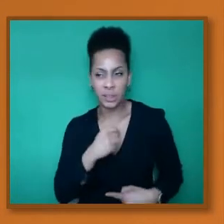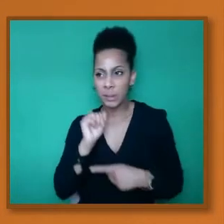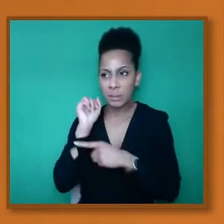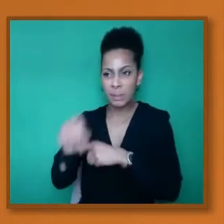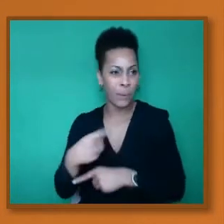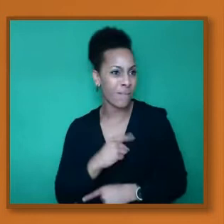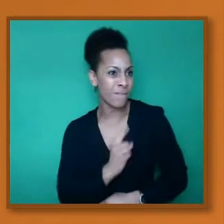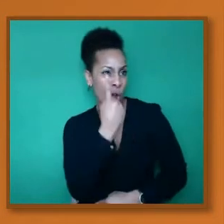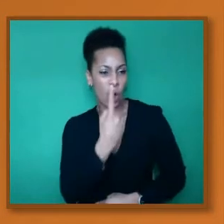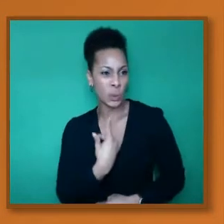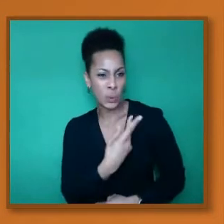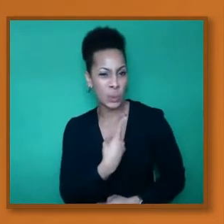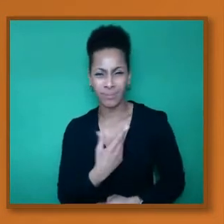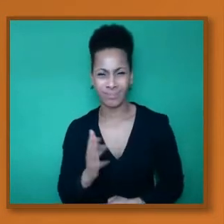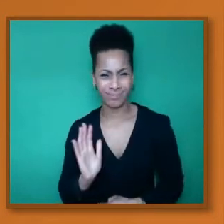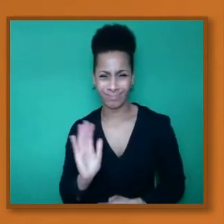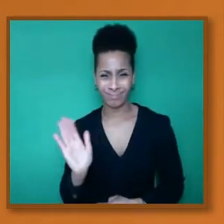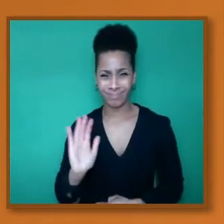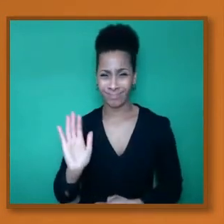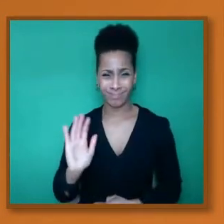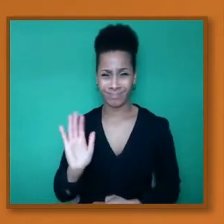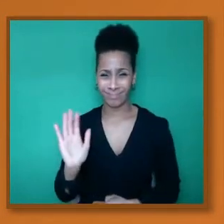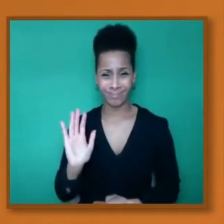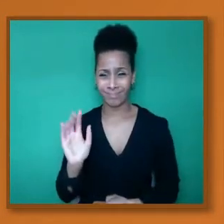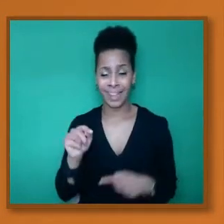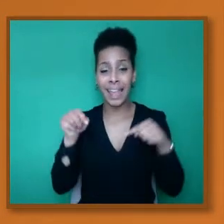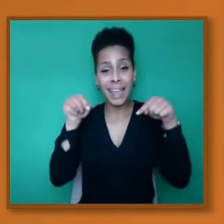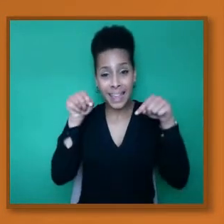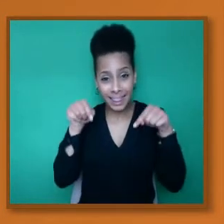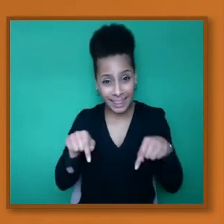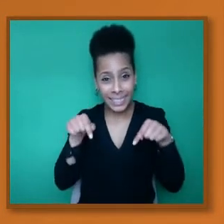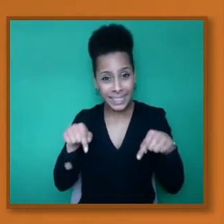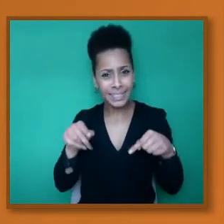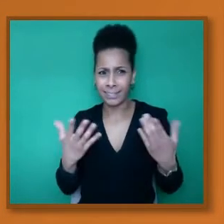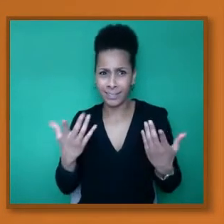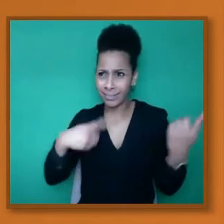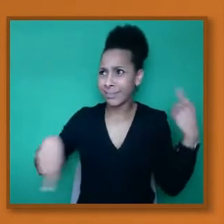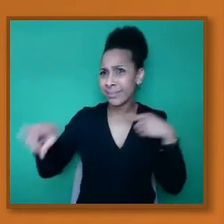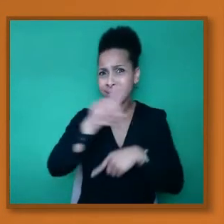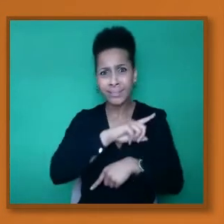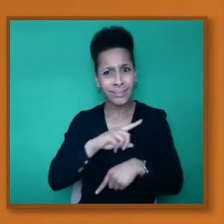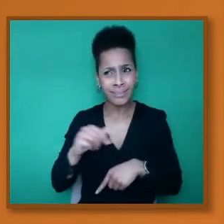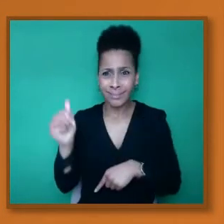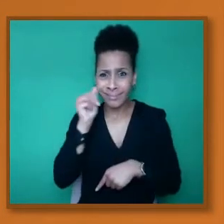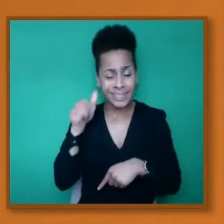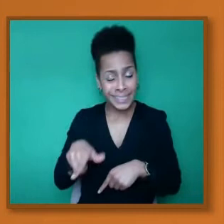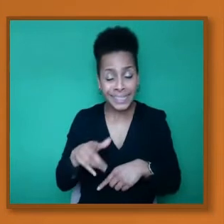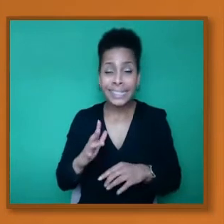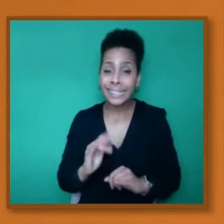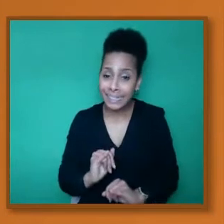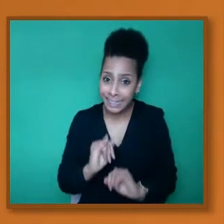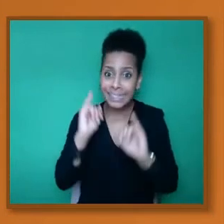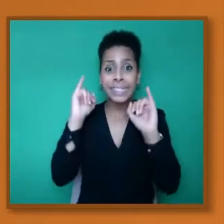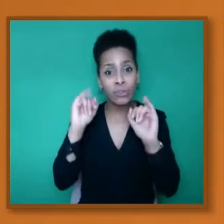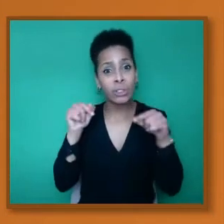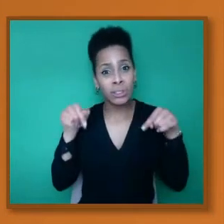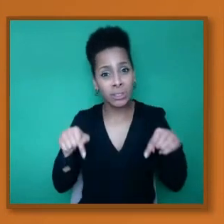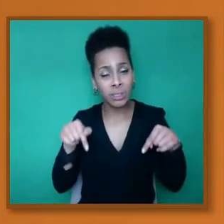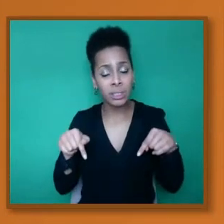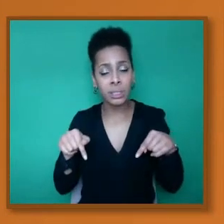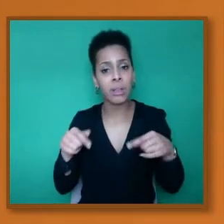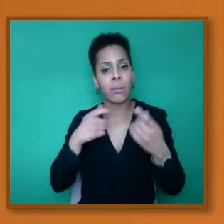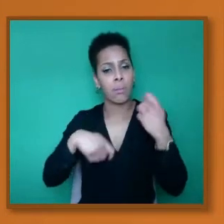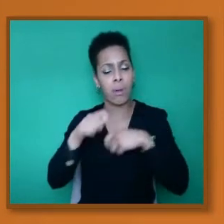In this case, because everybody recognized the seriousness, there was an intense amount of